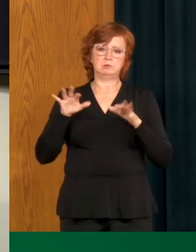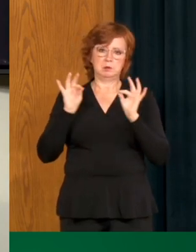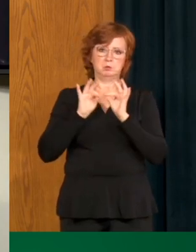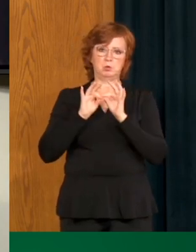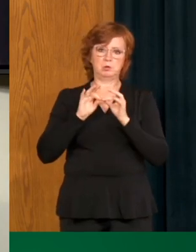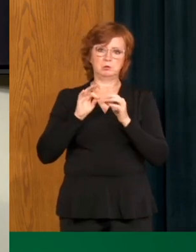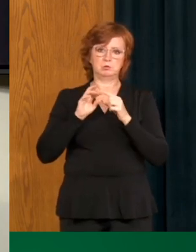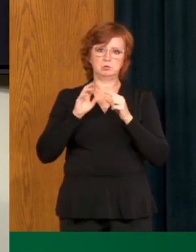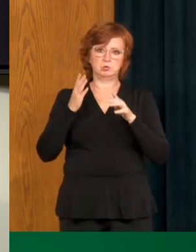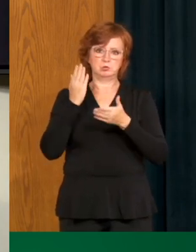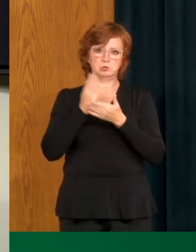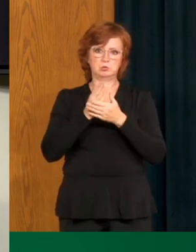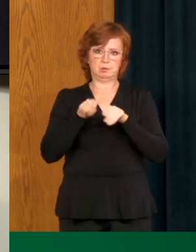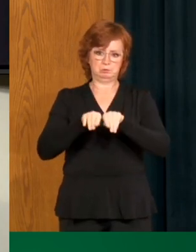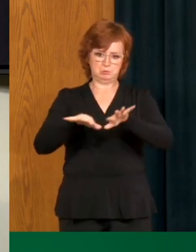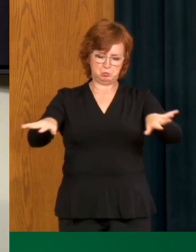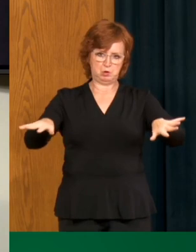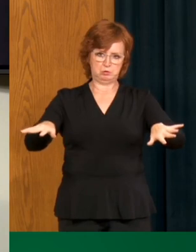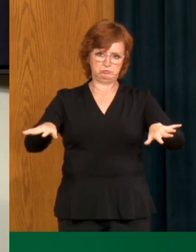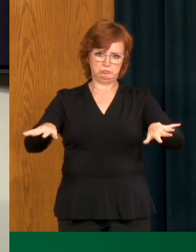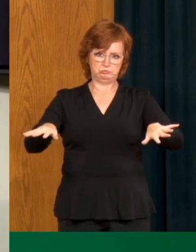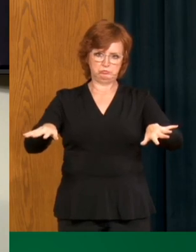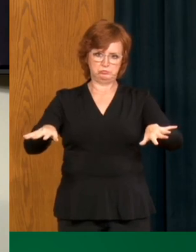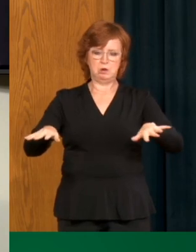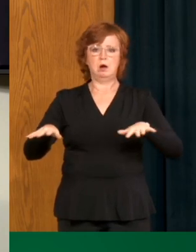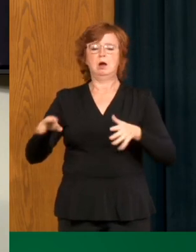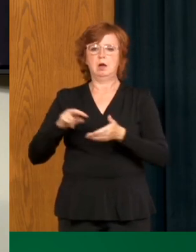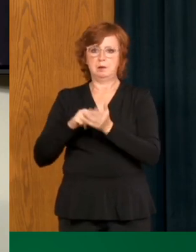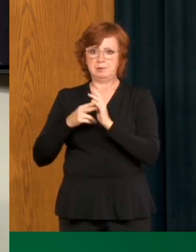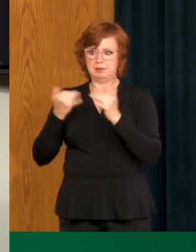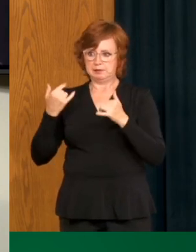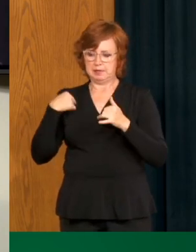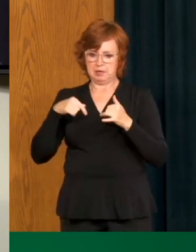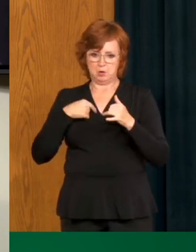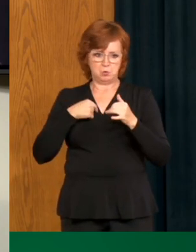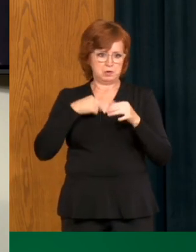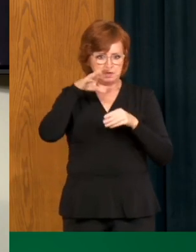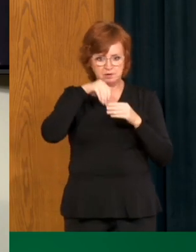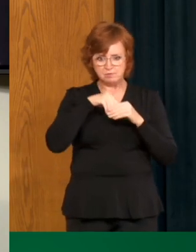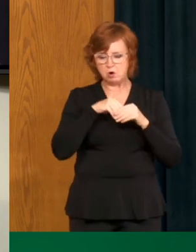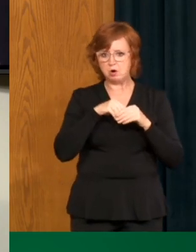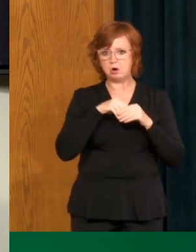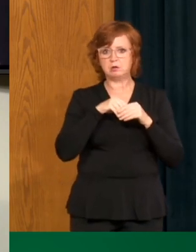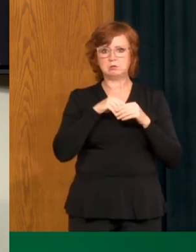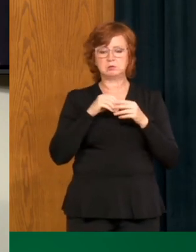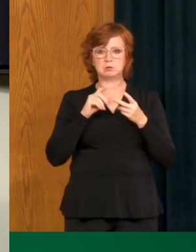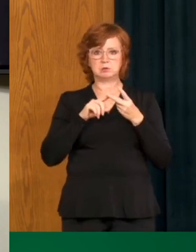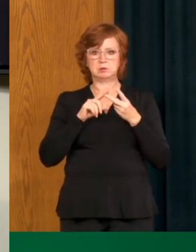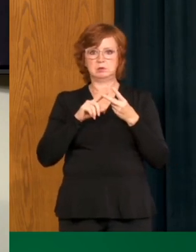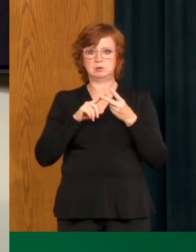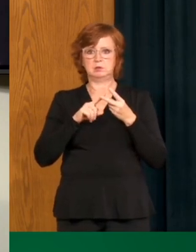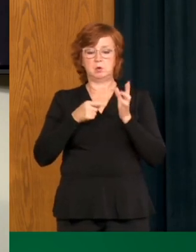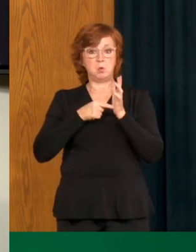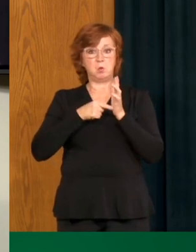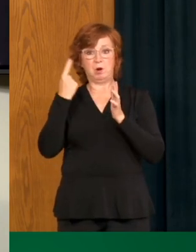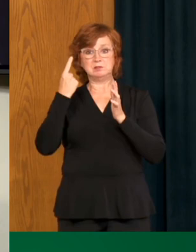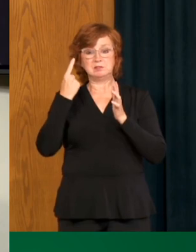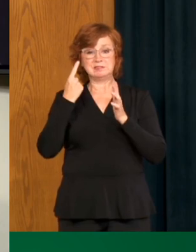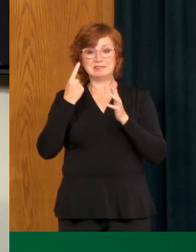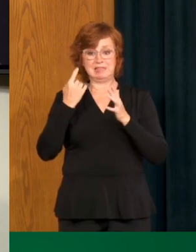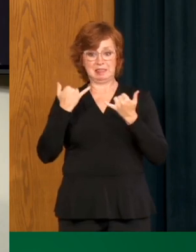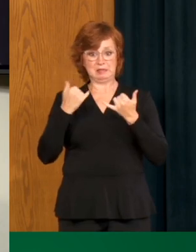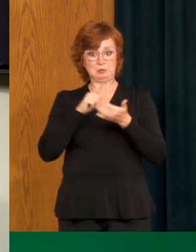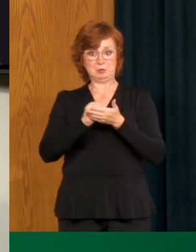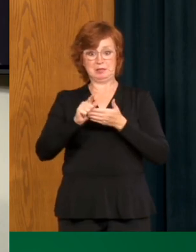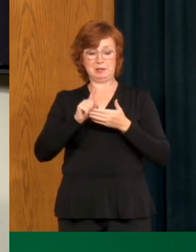and weeks. And this is not just a one-time thing. This must be ongoing as long as there's a pandemic. There's not a one-time outreach in that